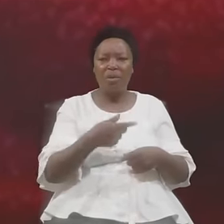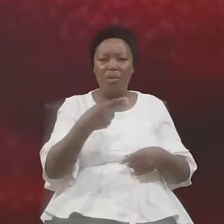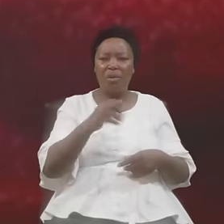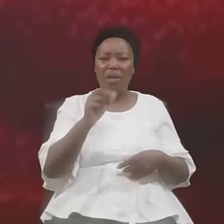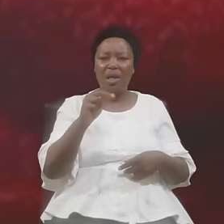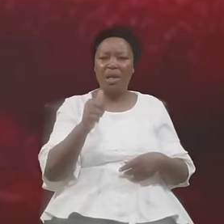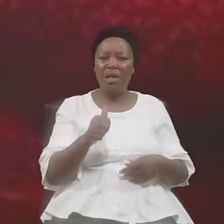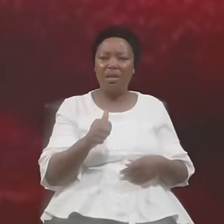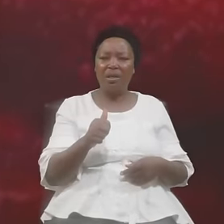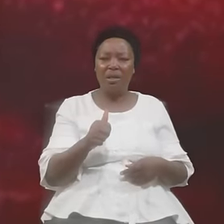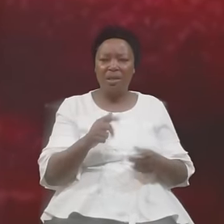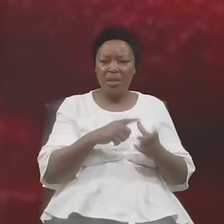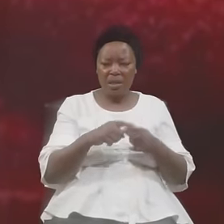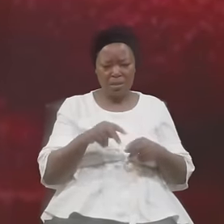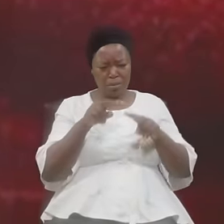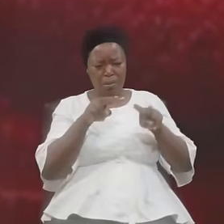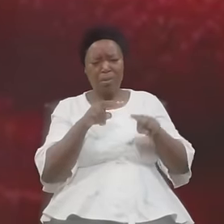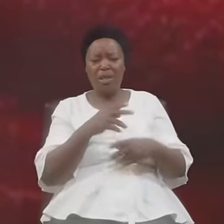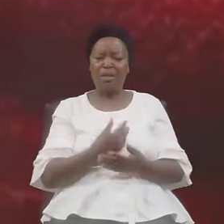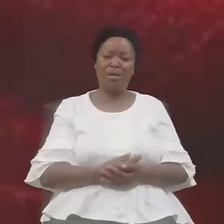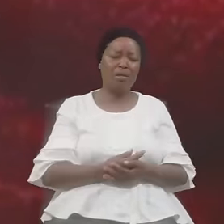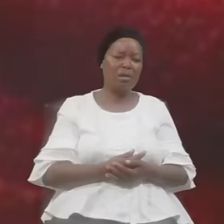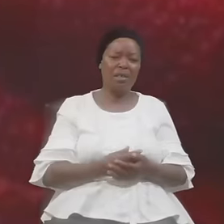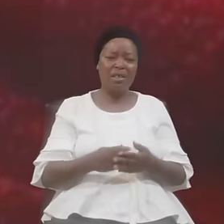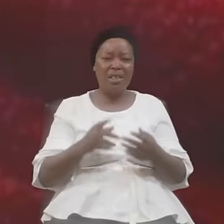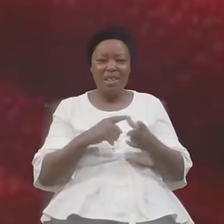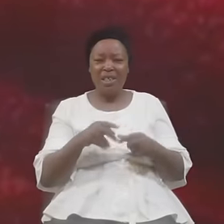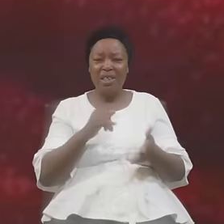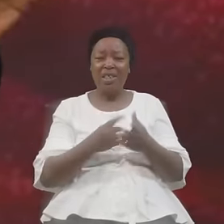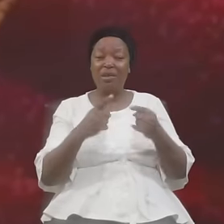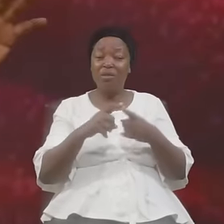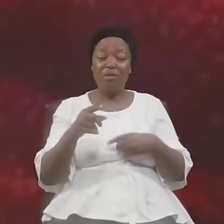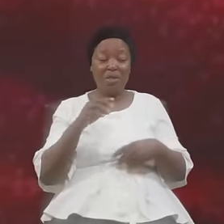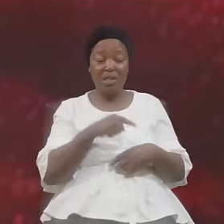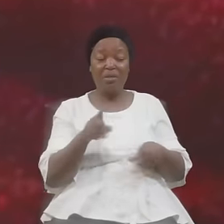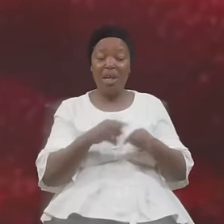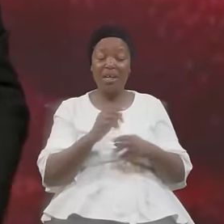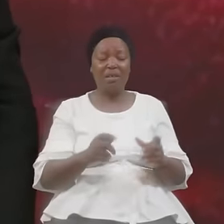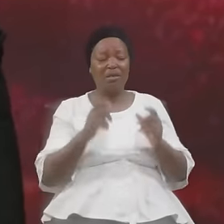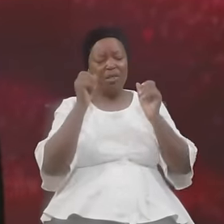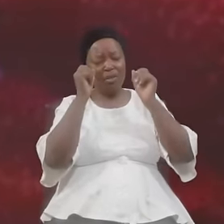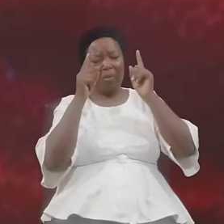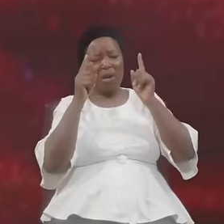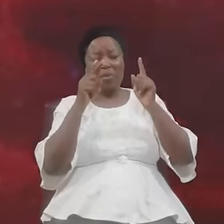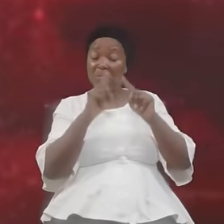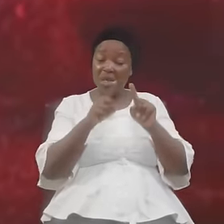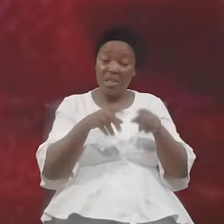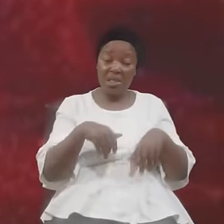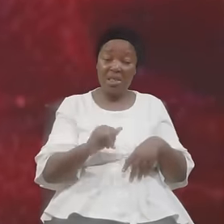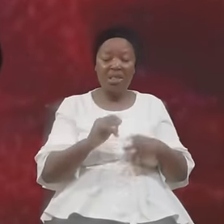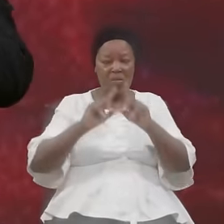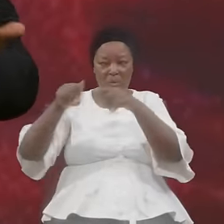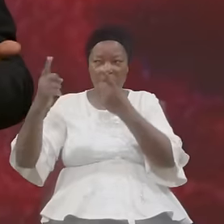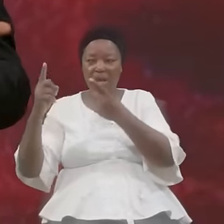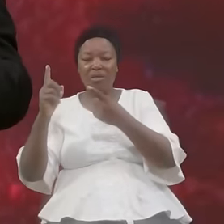It Came To Him Like Like Shock But He Went Without Argument And You See The Walking